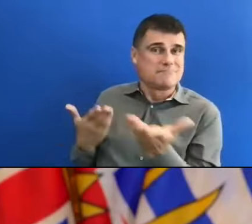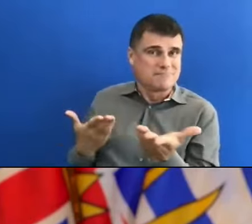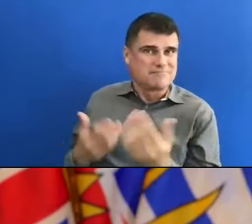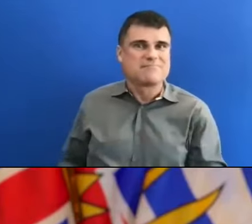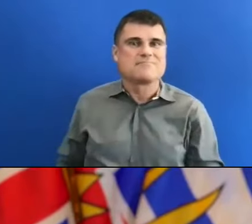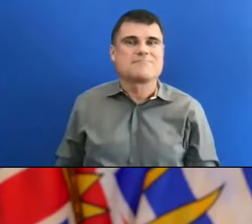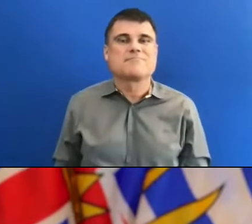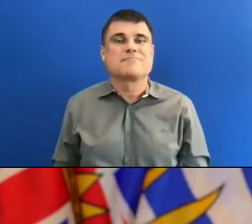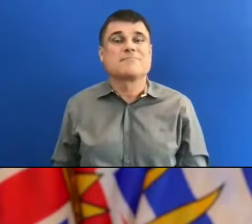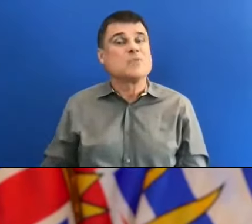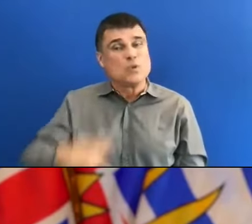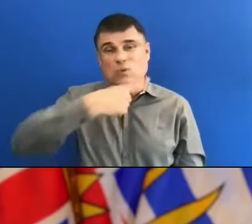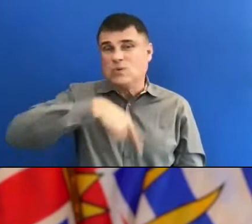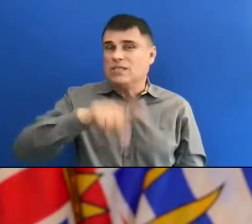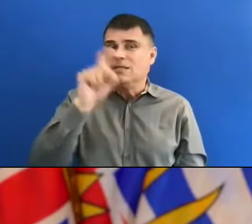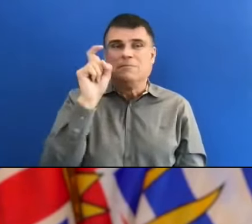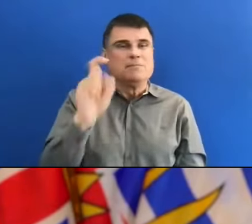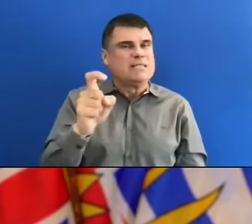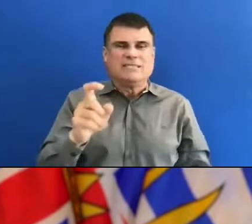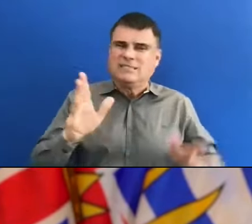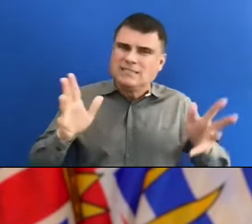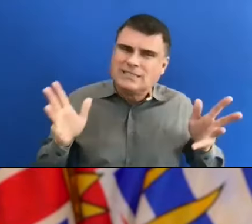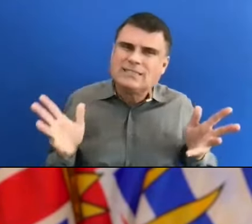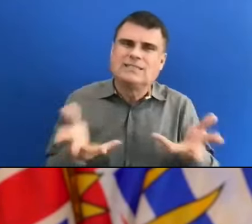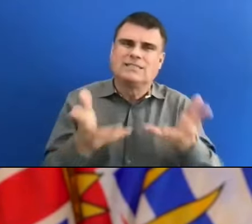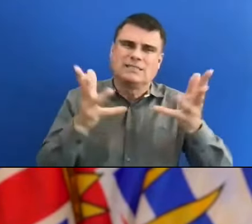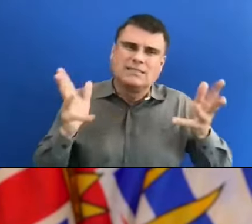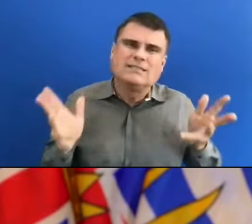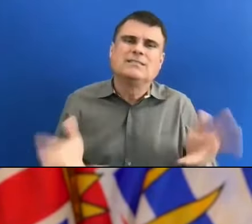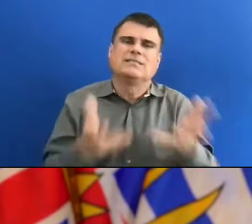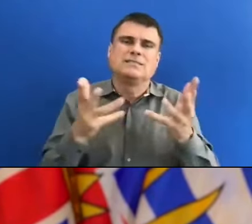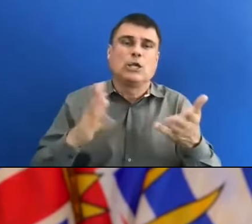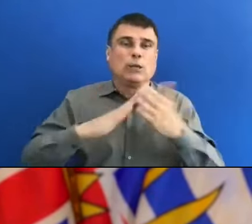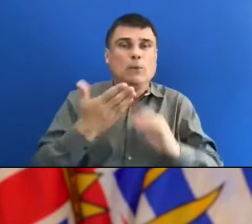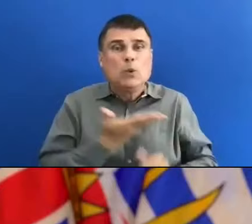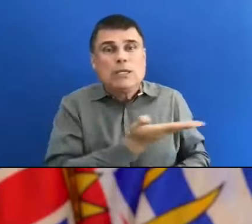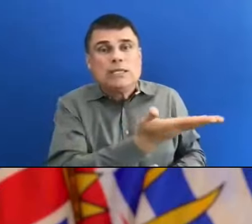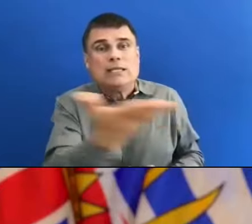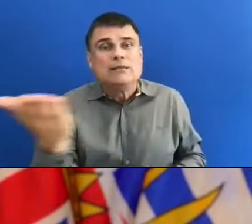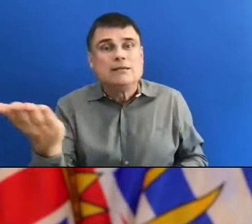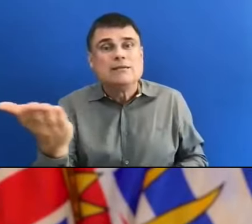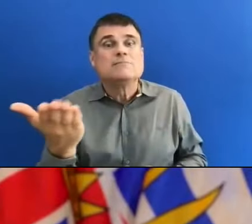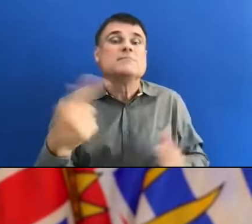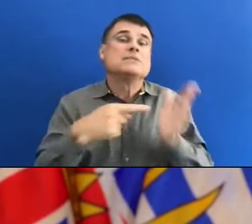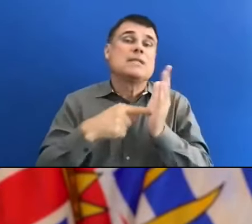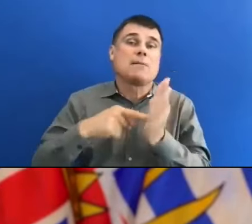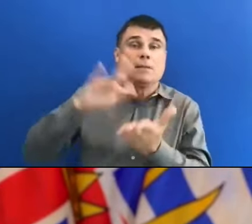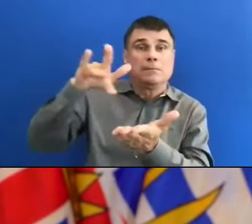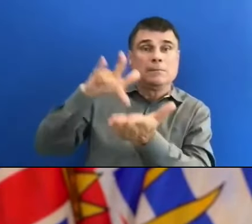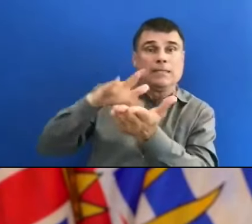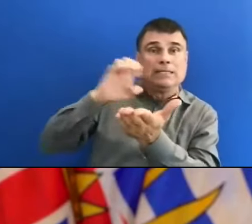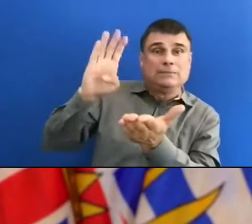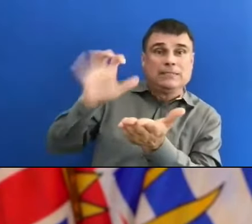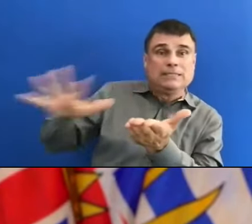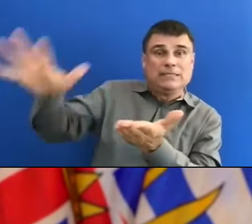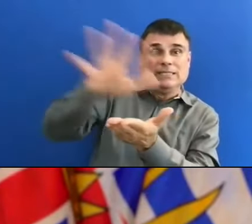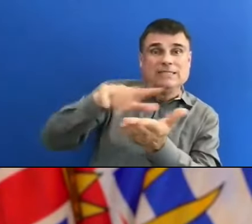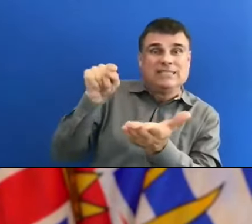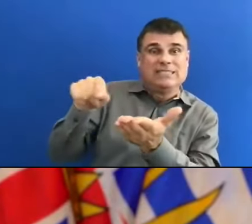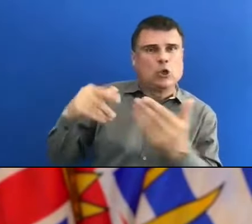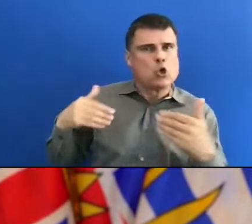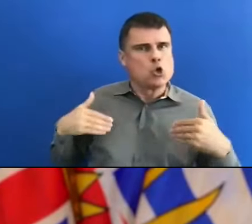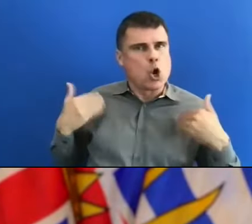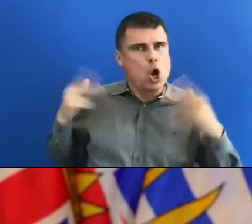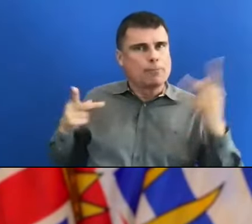to keep pushing, particularly in those pockets and some communities in the interior and in those age groups where we started to see